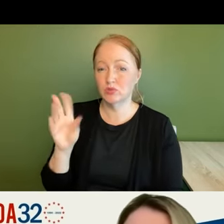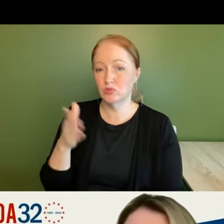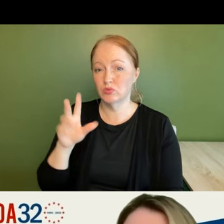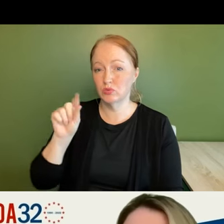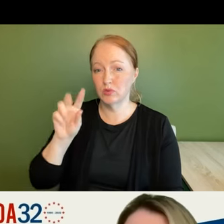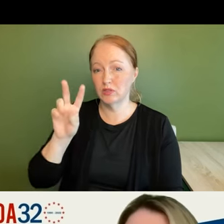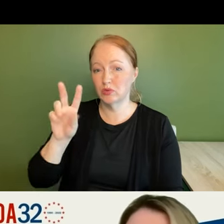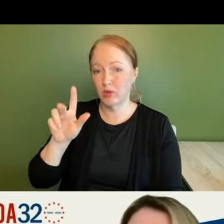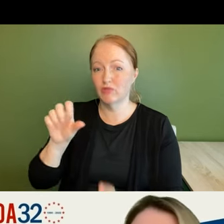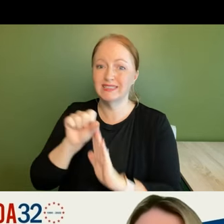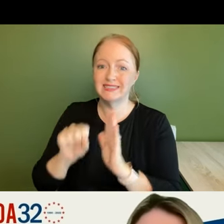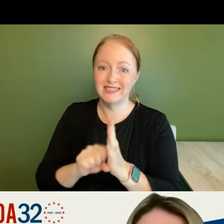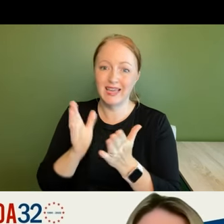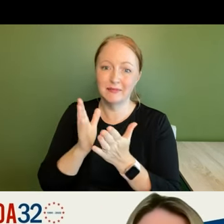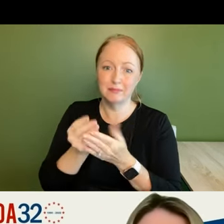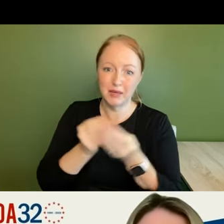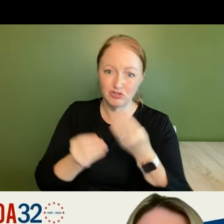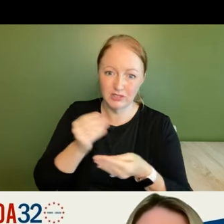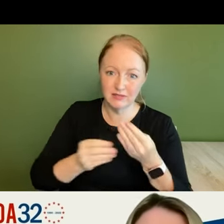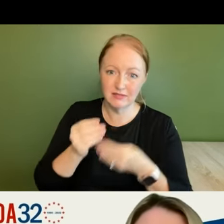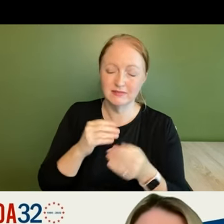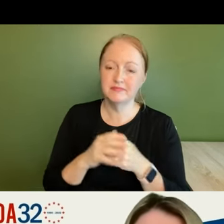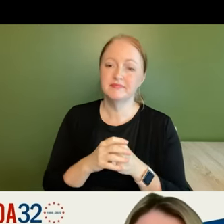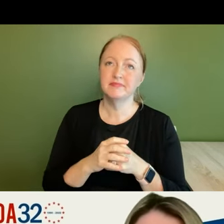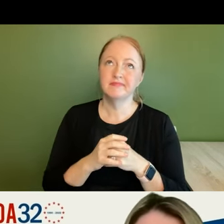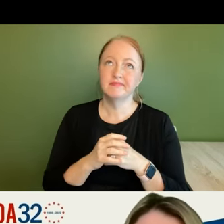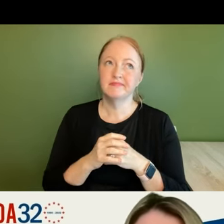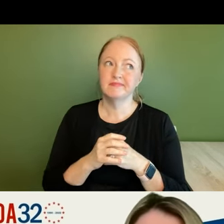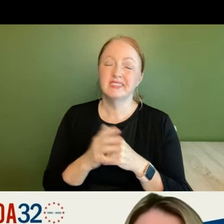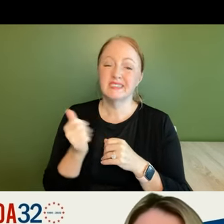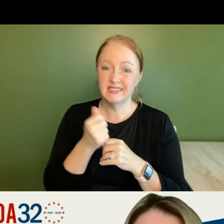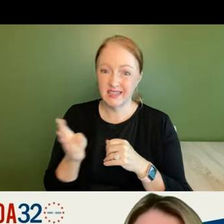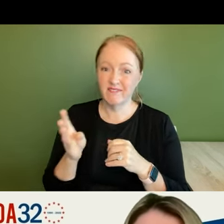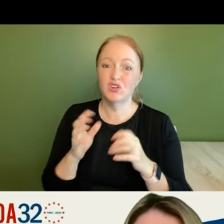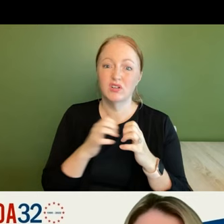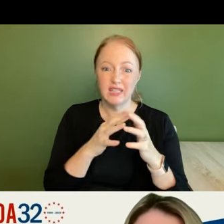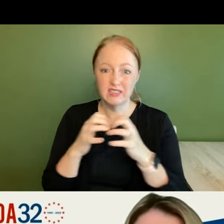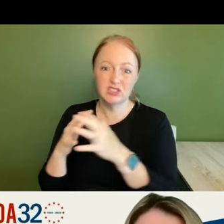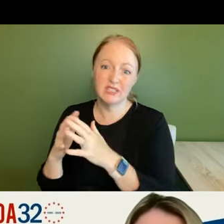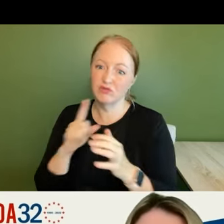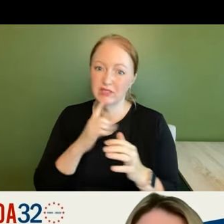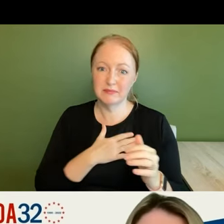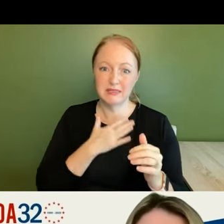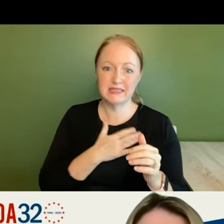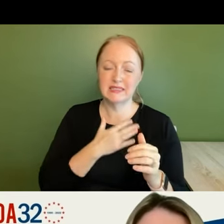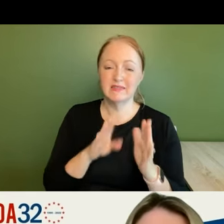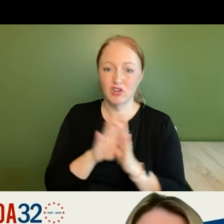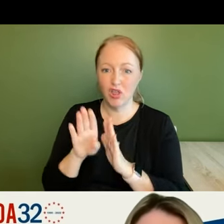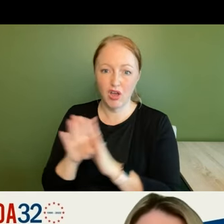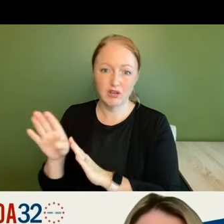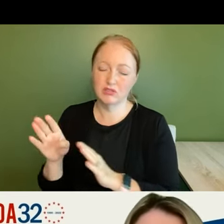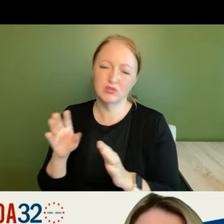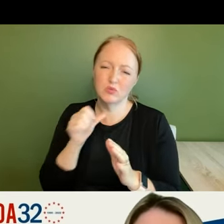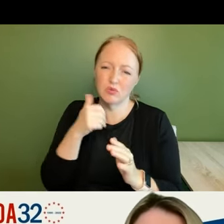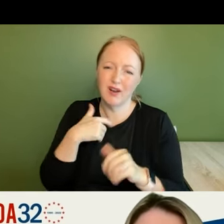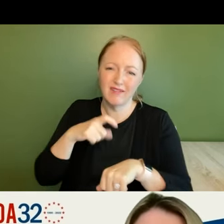state budget and uh there are several initiatives that were really really pleased about launching and we don't really